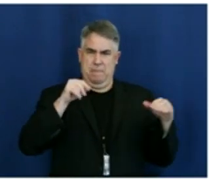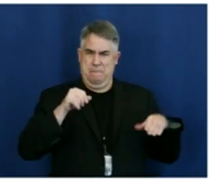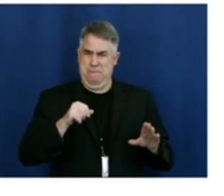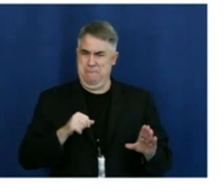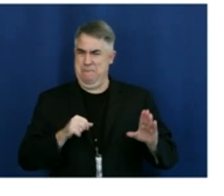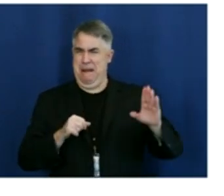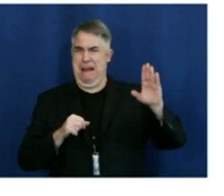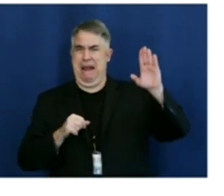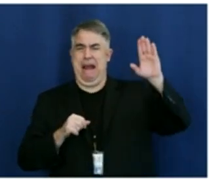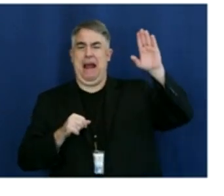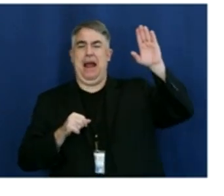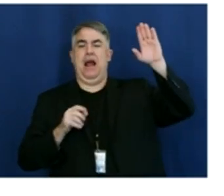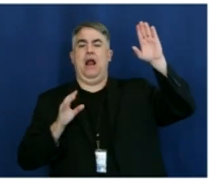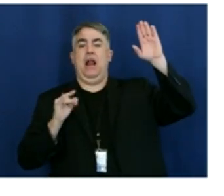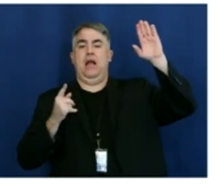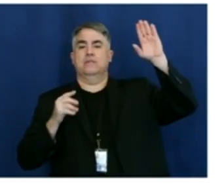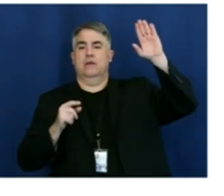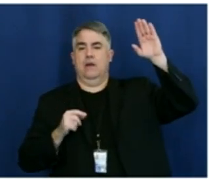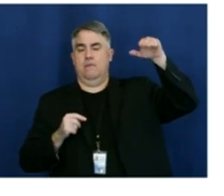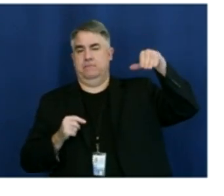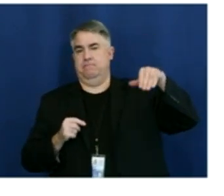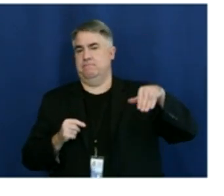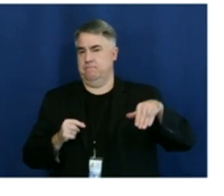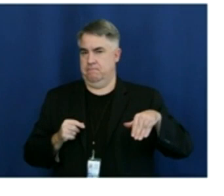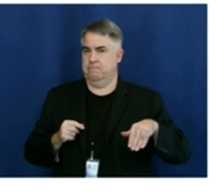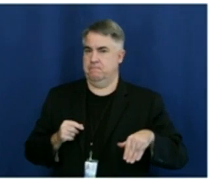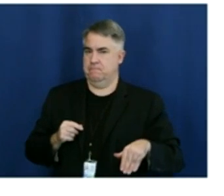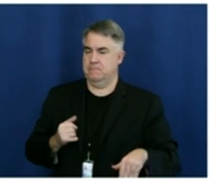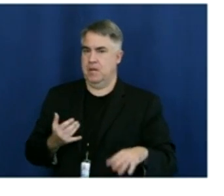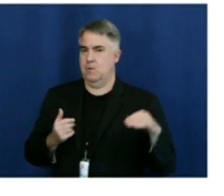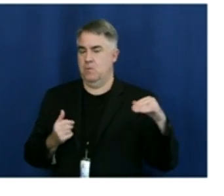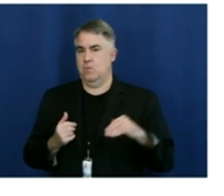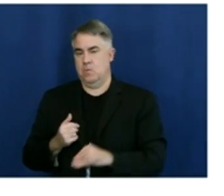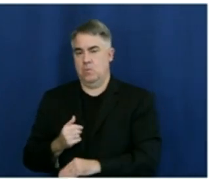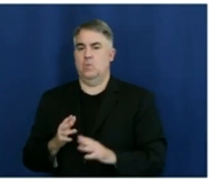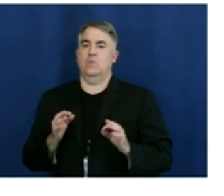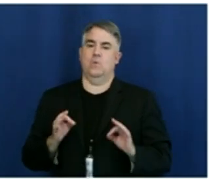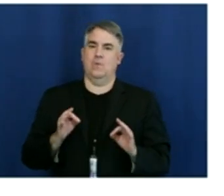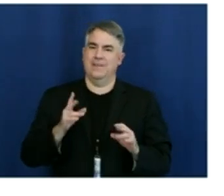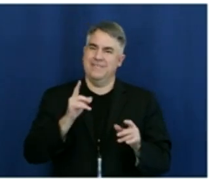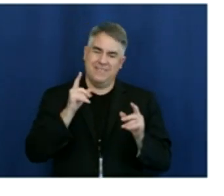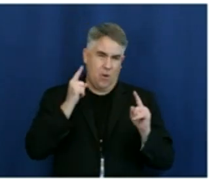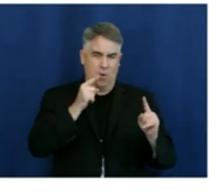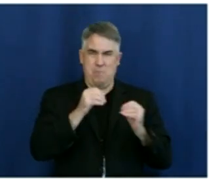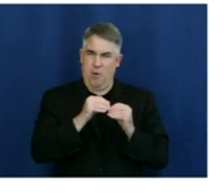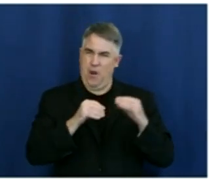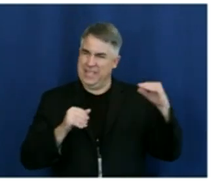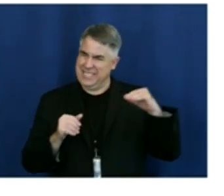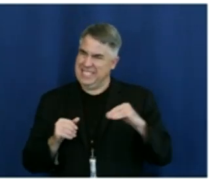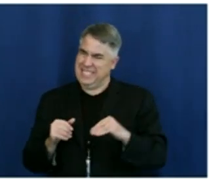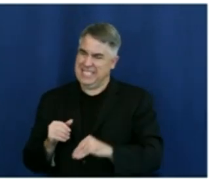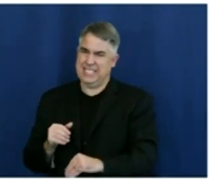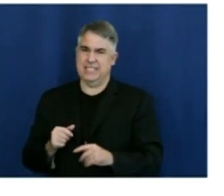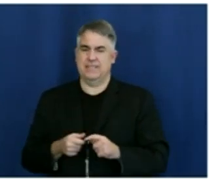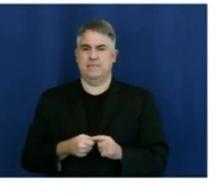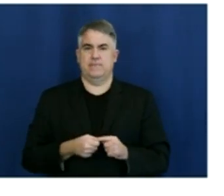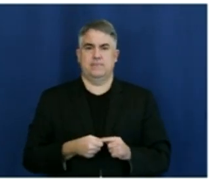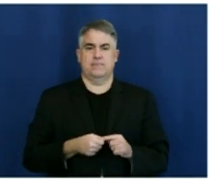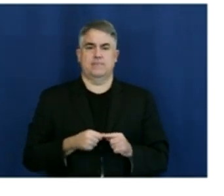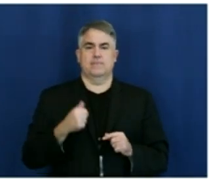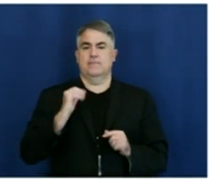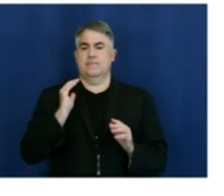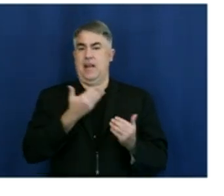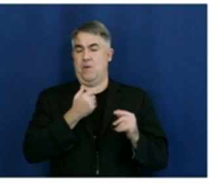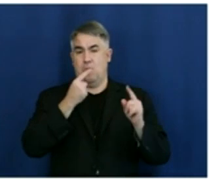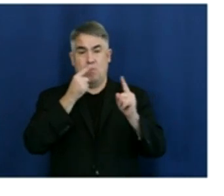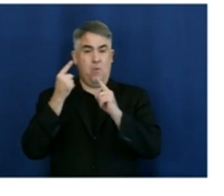And this is not a time where we can lose our focus. We need these numbers to continue to come down. We want to descend into the red